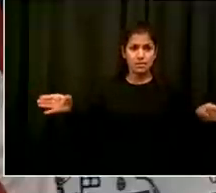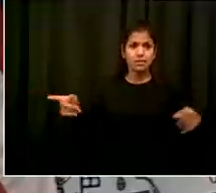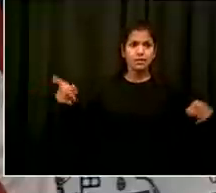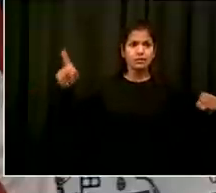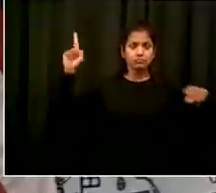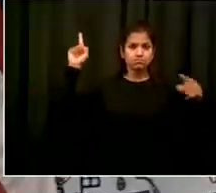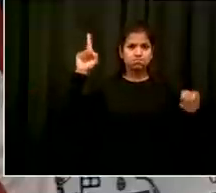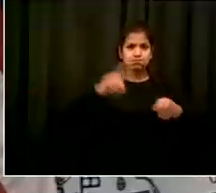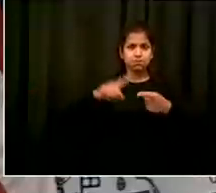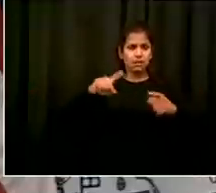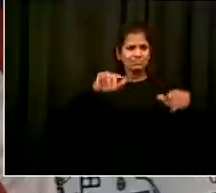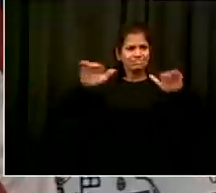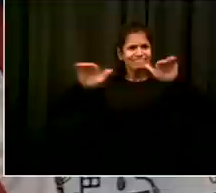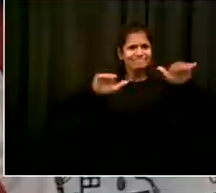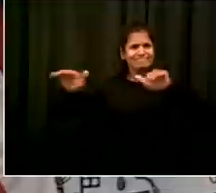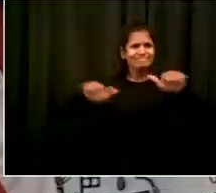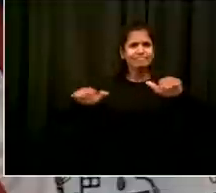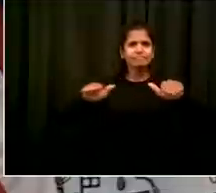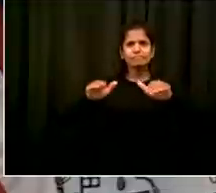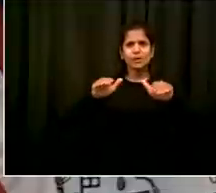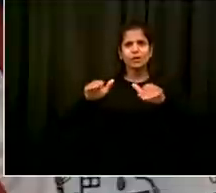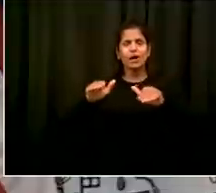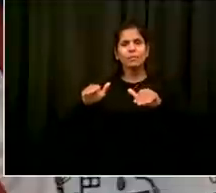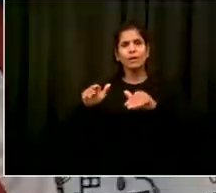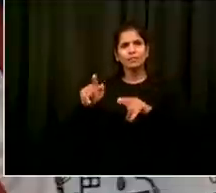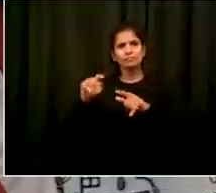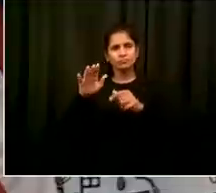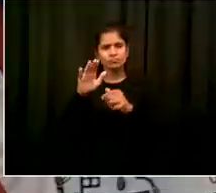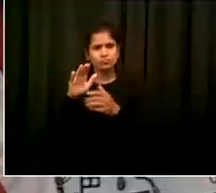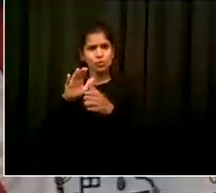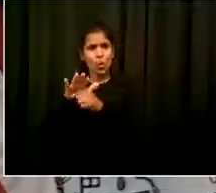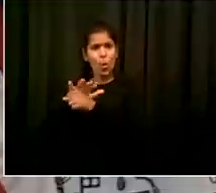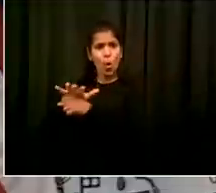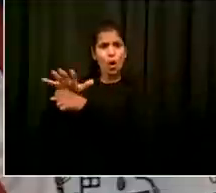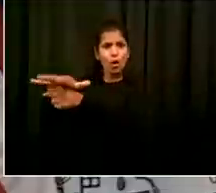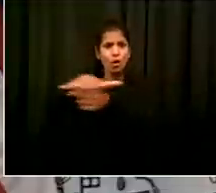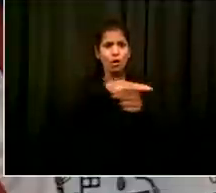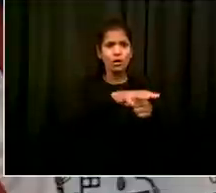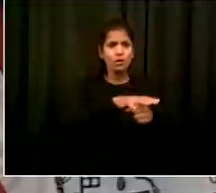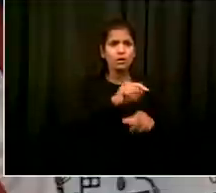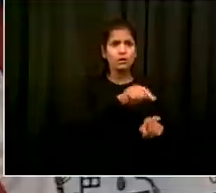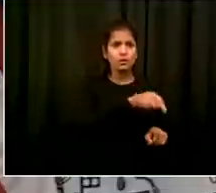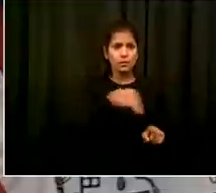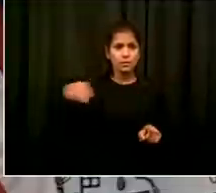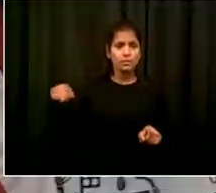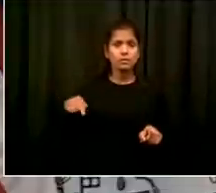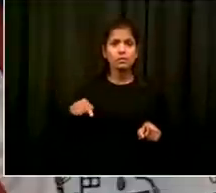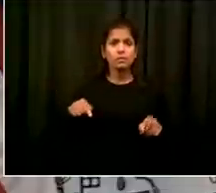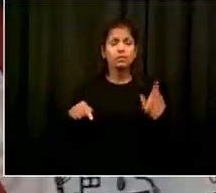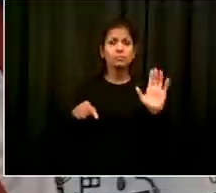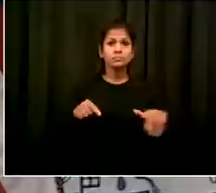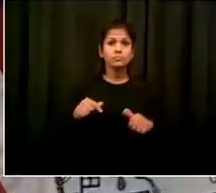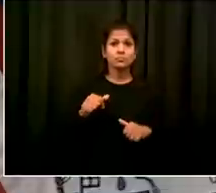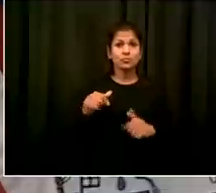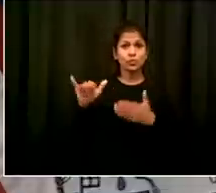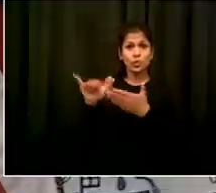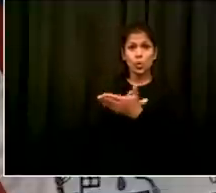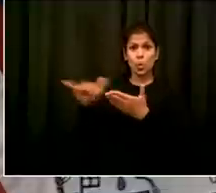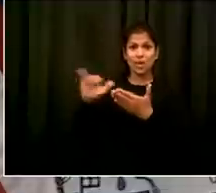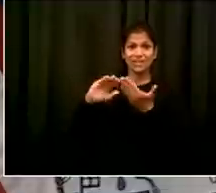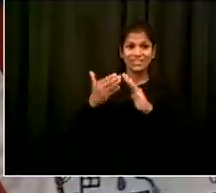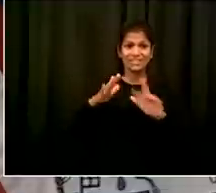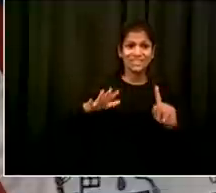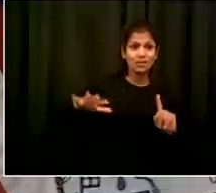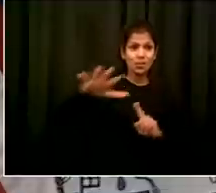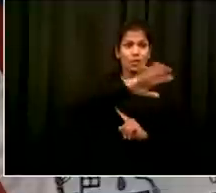kept this infection rate really low made this one of literally the safest healthiest places in the